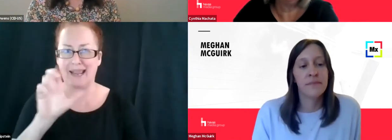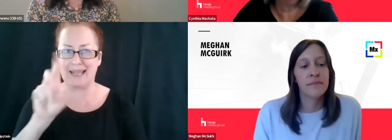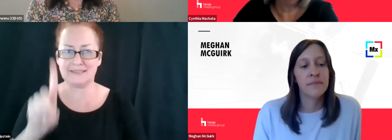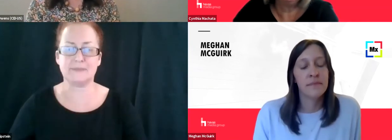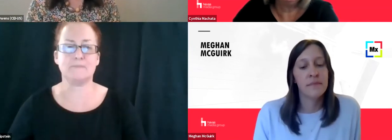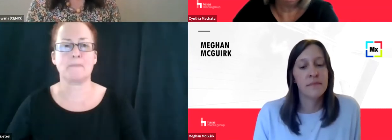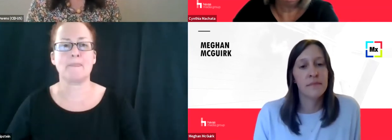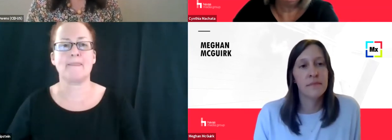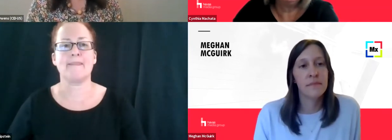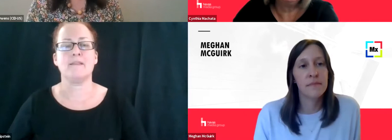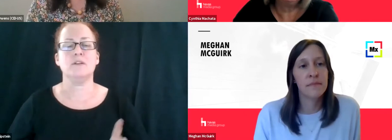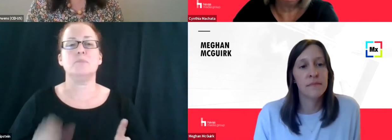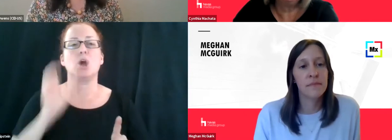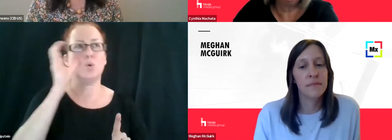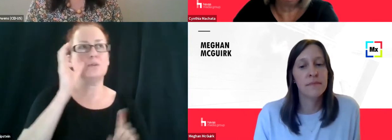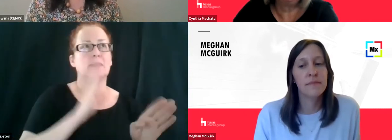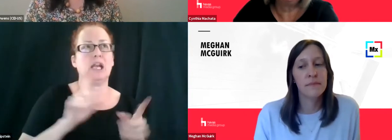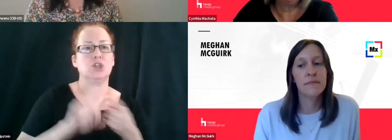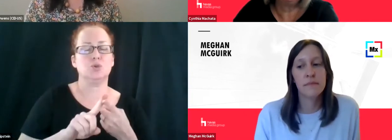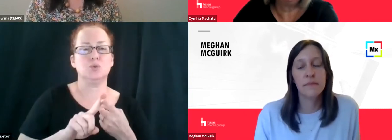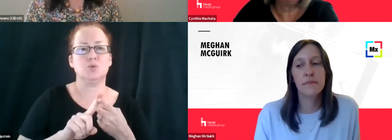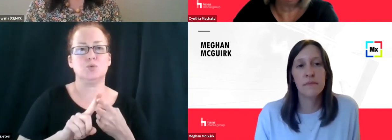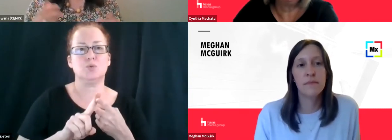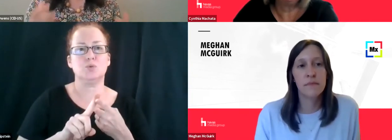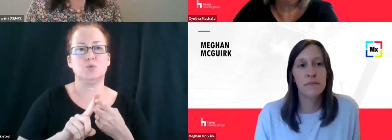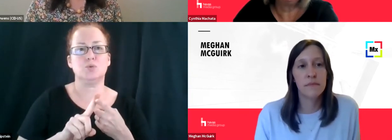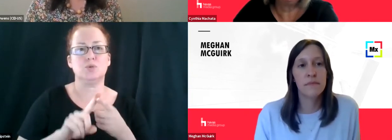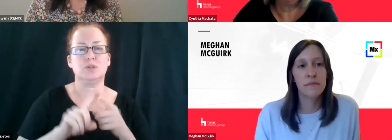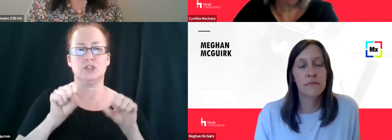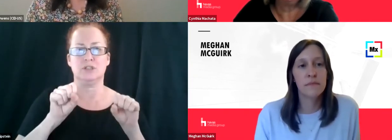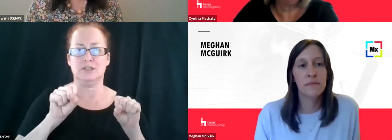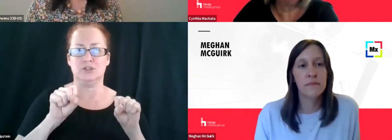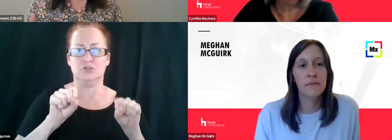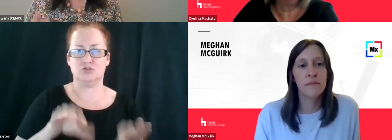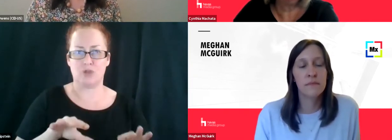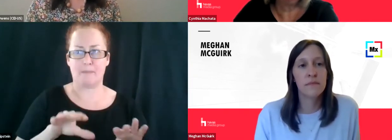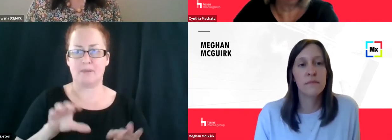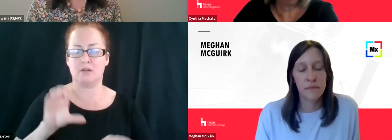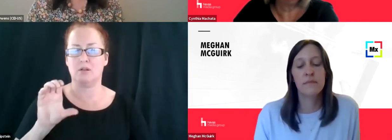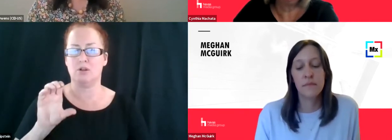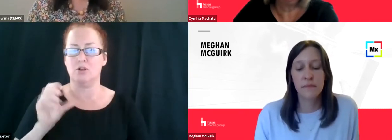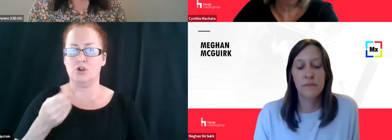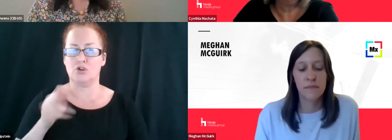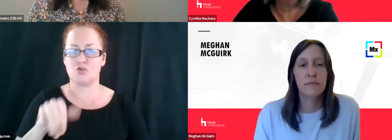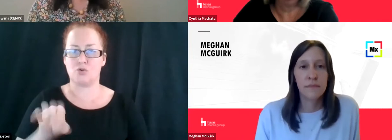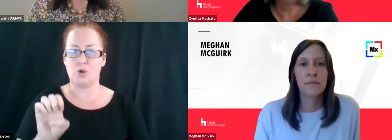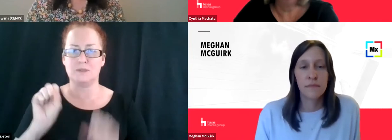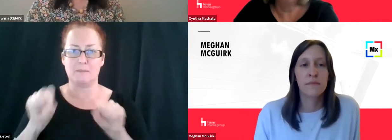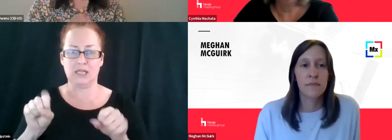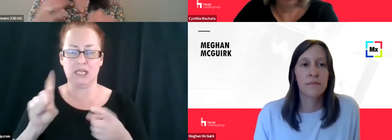it's interesting Google plans to eliminate, I think the ability on Chrome for third party cookies